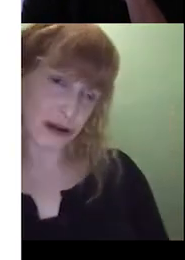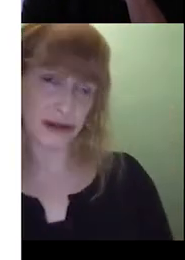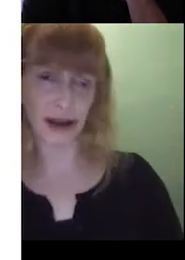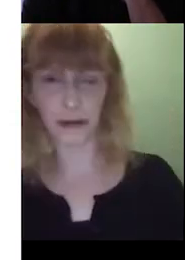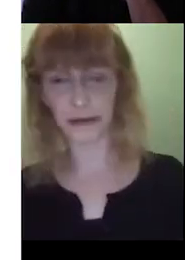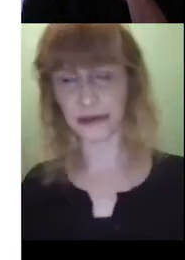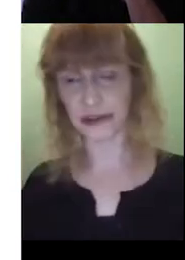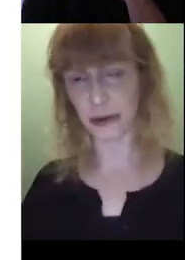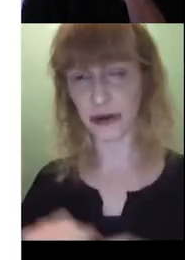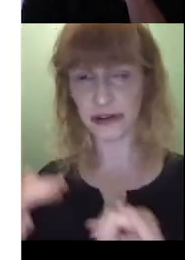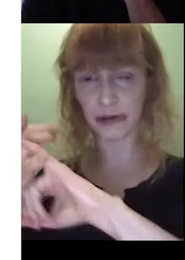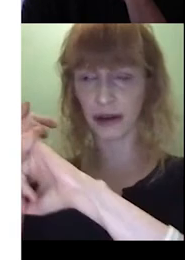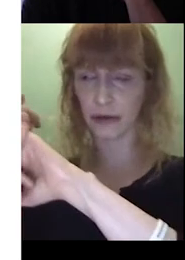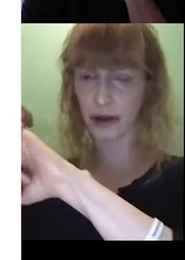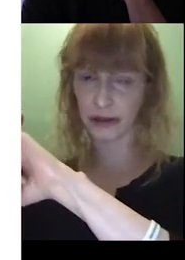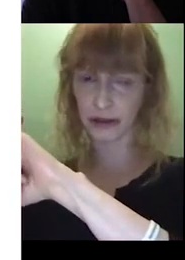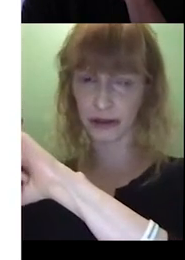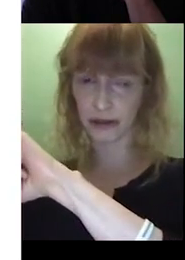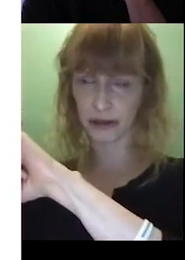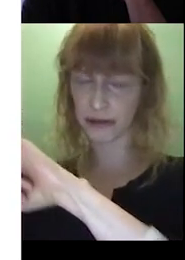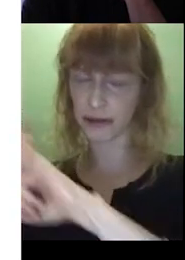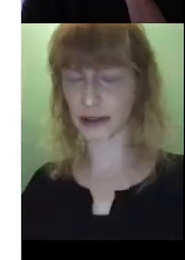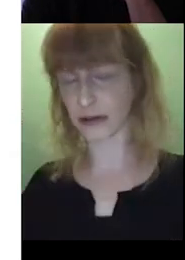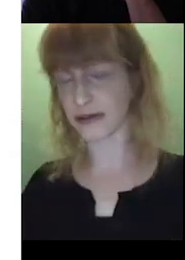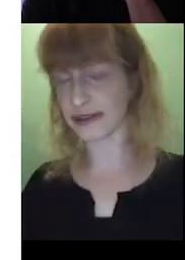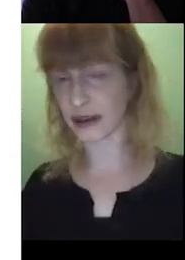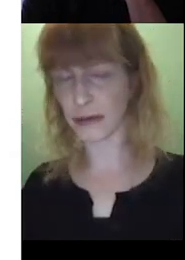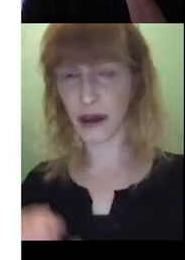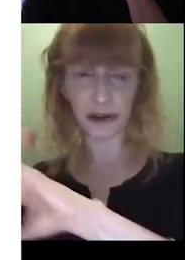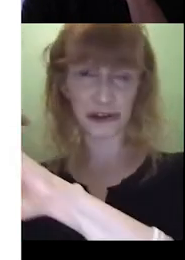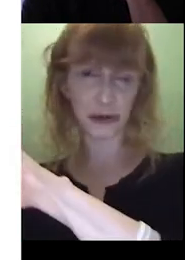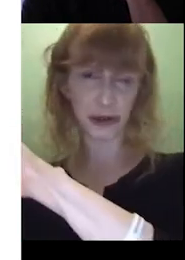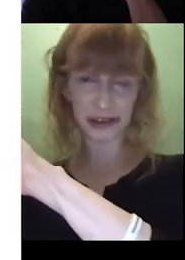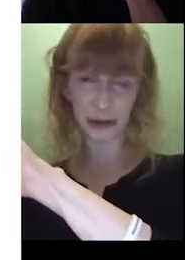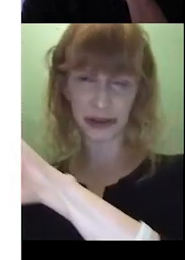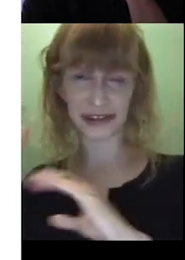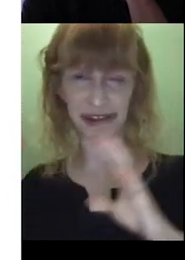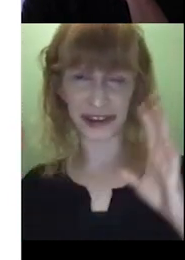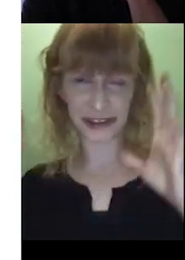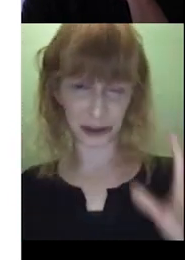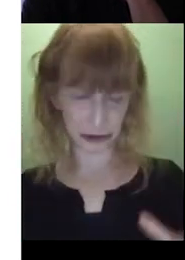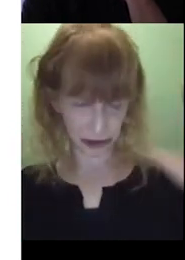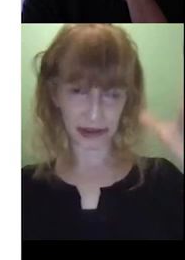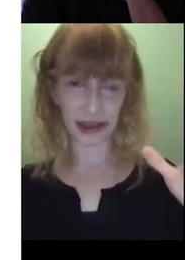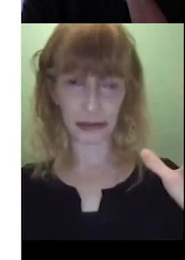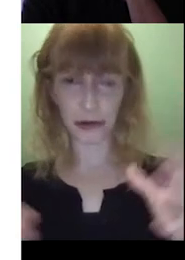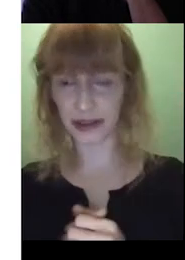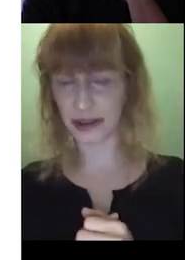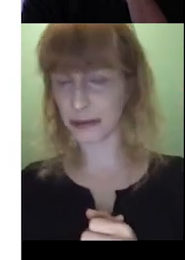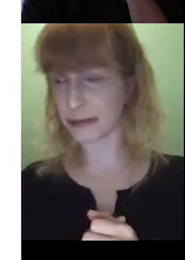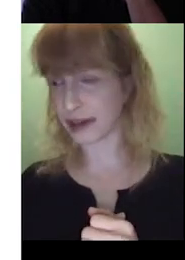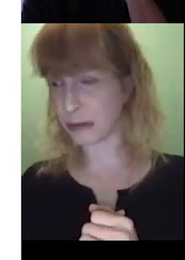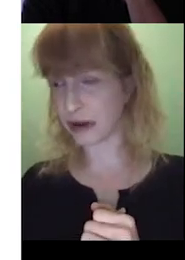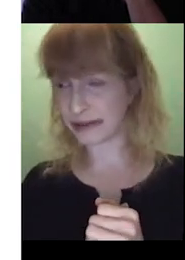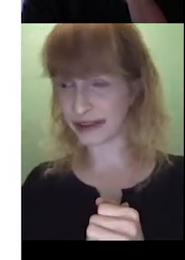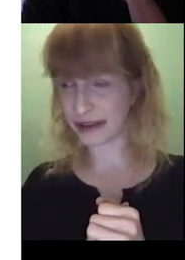dog for Spot rather than the first letter of his name. I just thought I'd stick with that today so that I don't have to keep moving